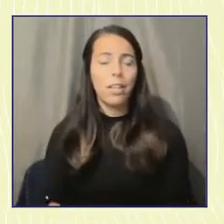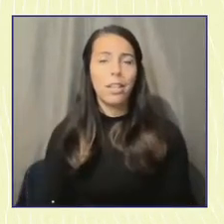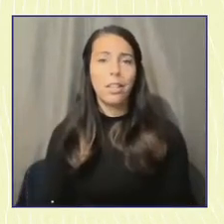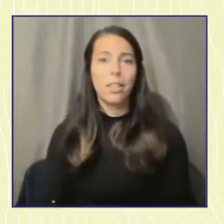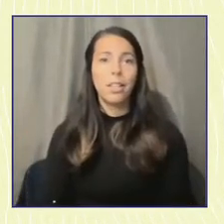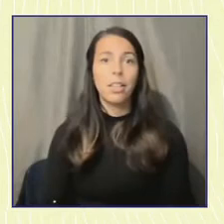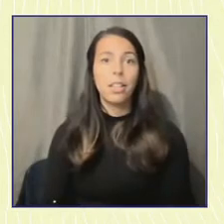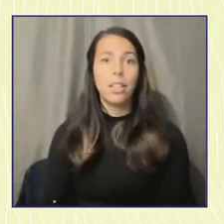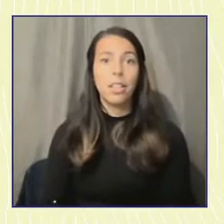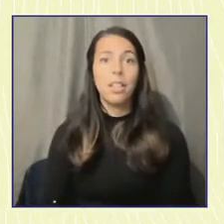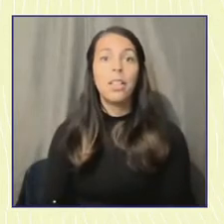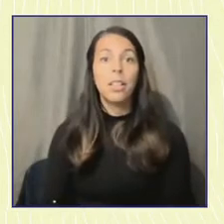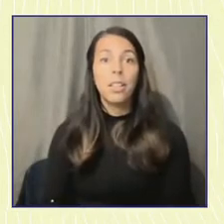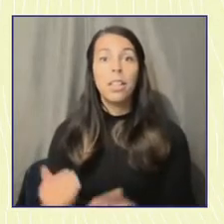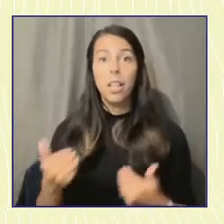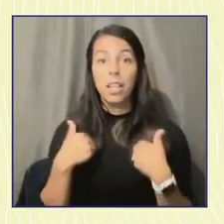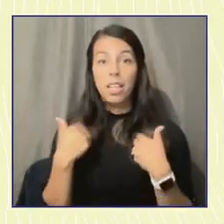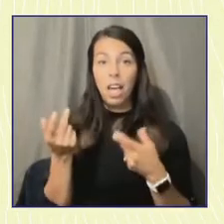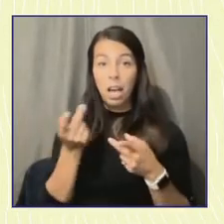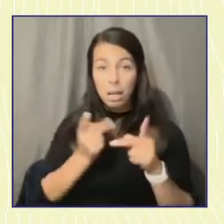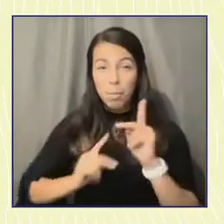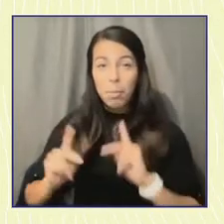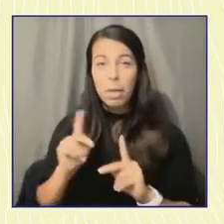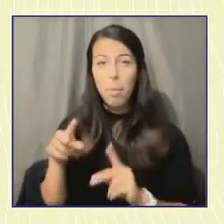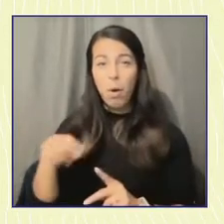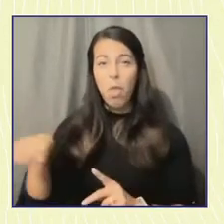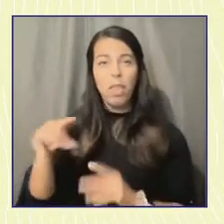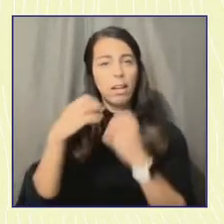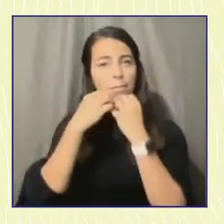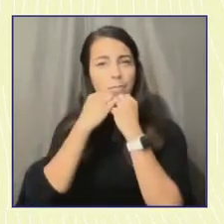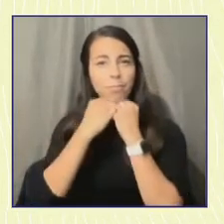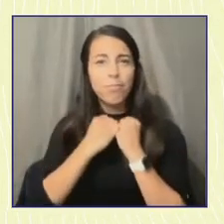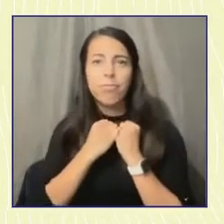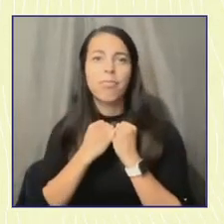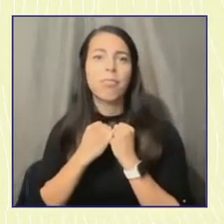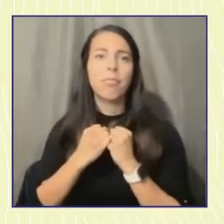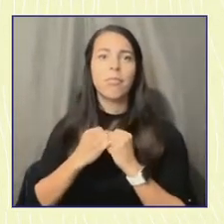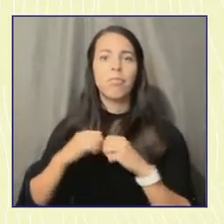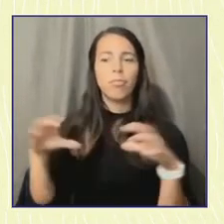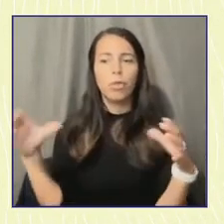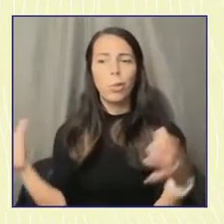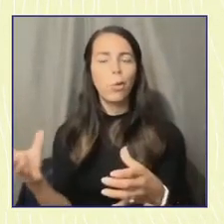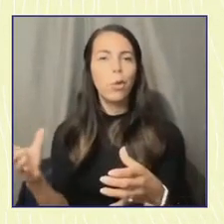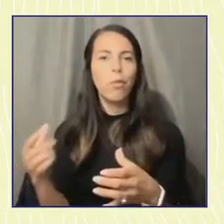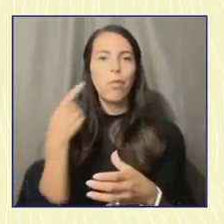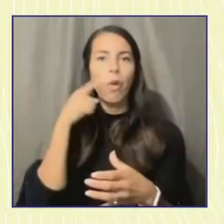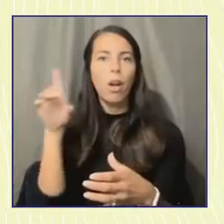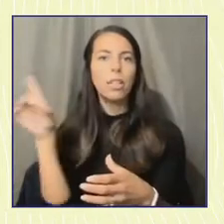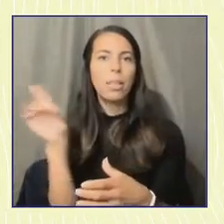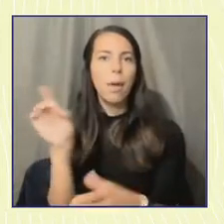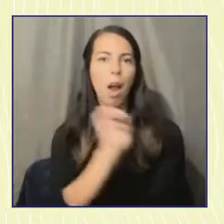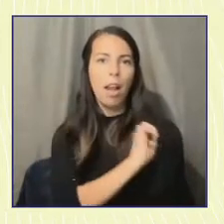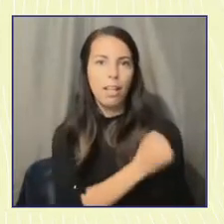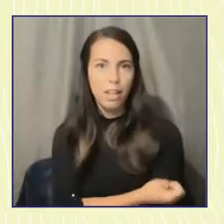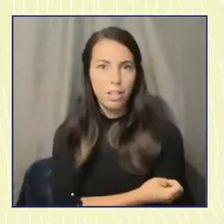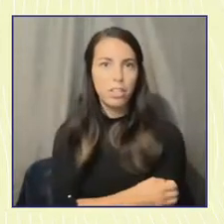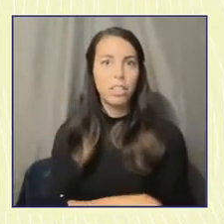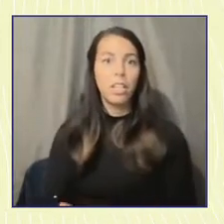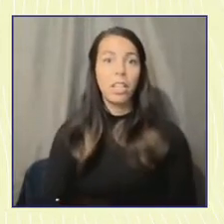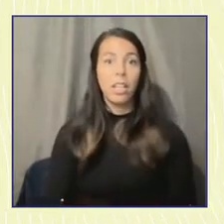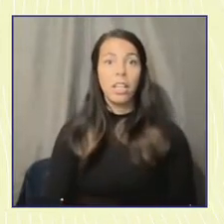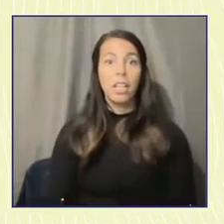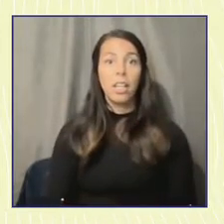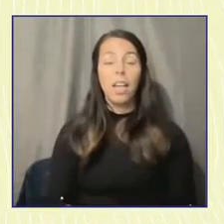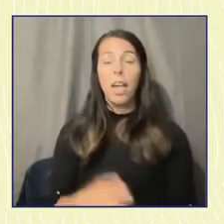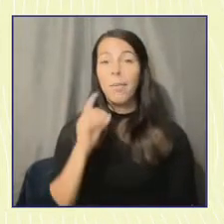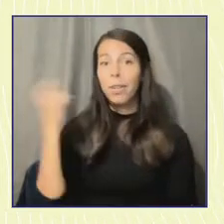source of democratic energy. And we are in a moment when we are seeing for all kinds of reasons that our